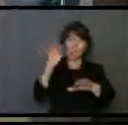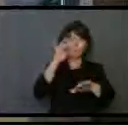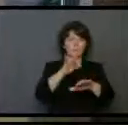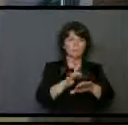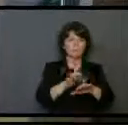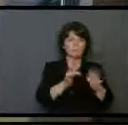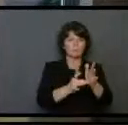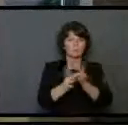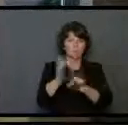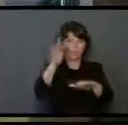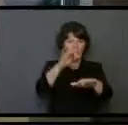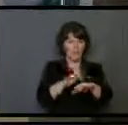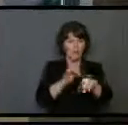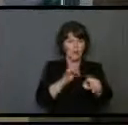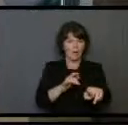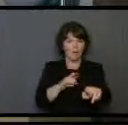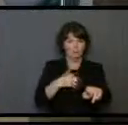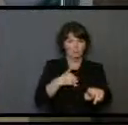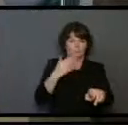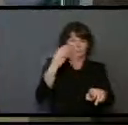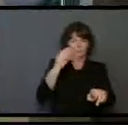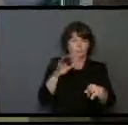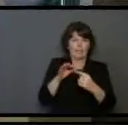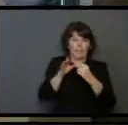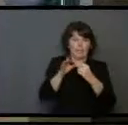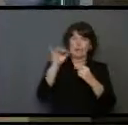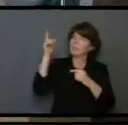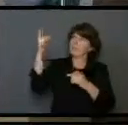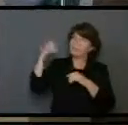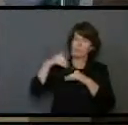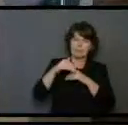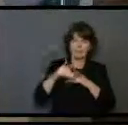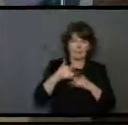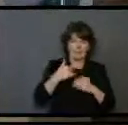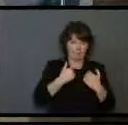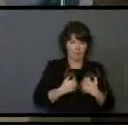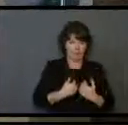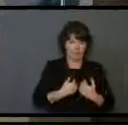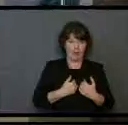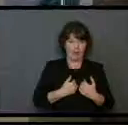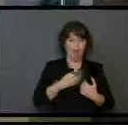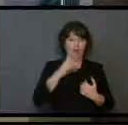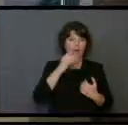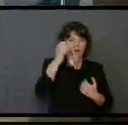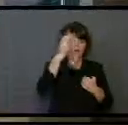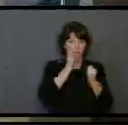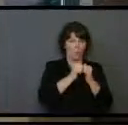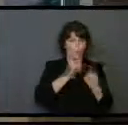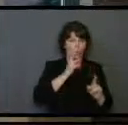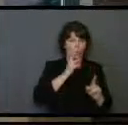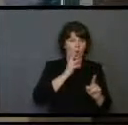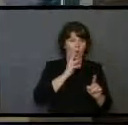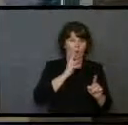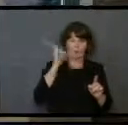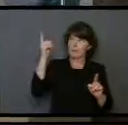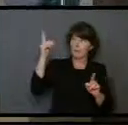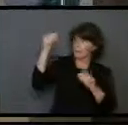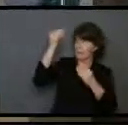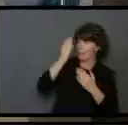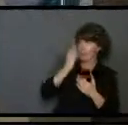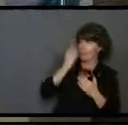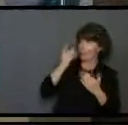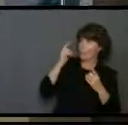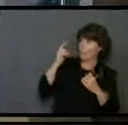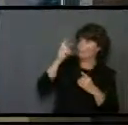I would not have known him except that the one who sent me to baptize with water told me, The man on whom you see the Spirit come